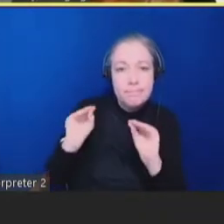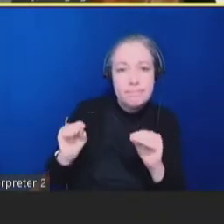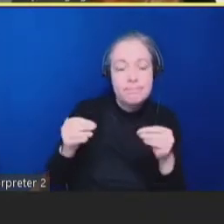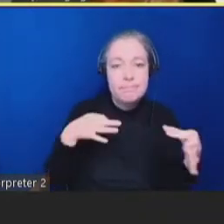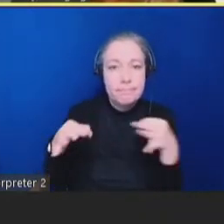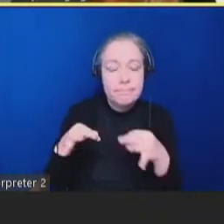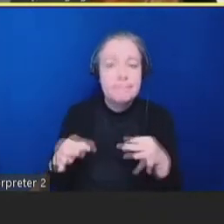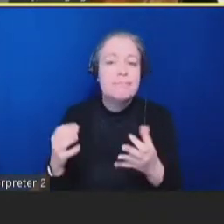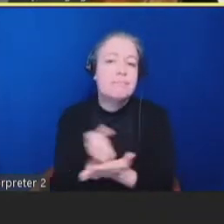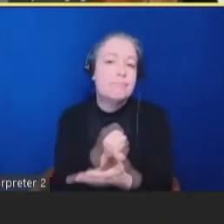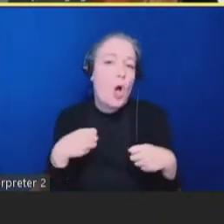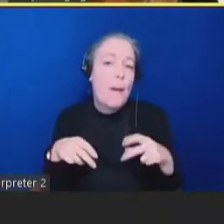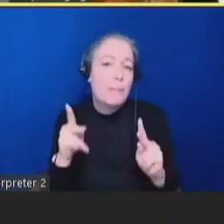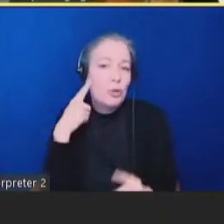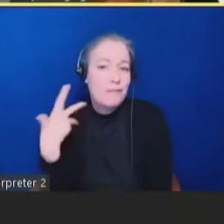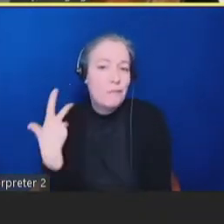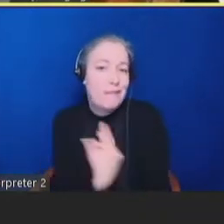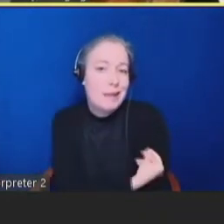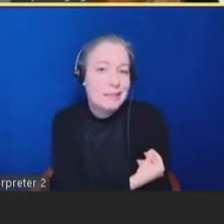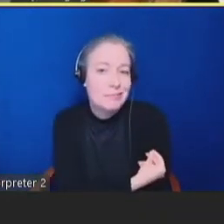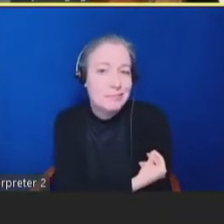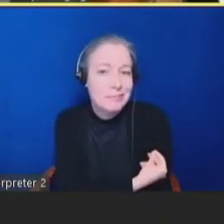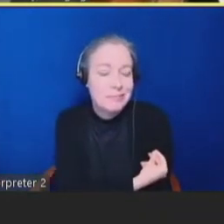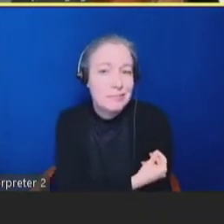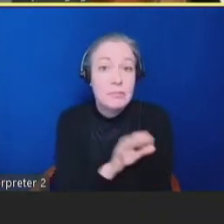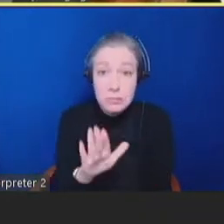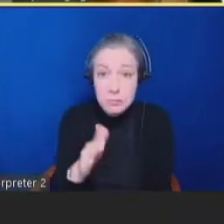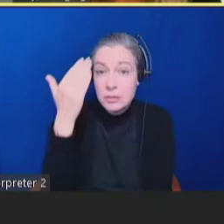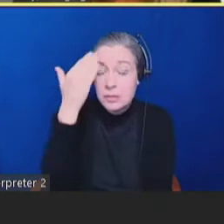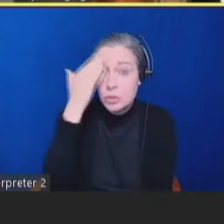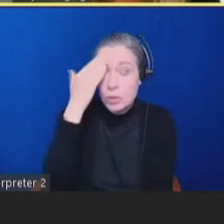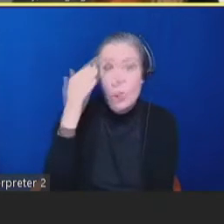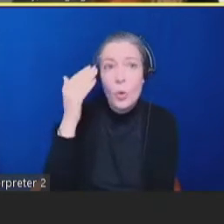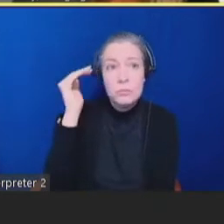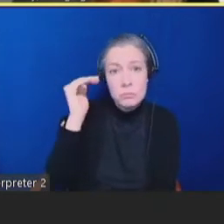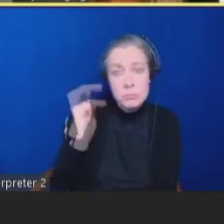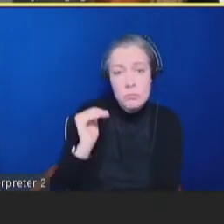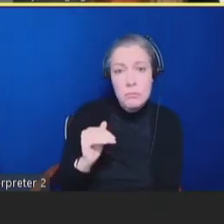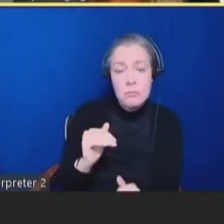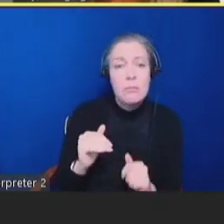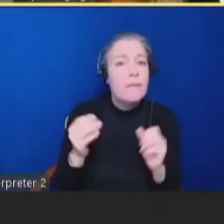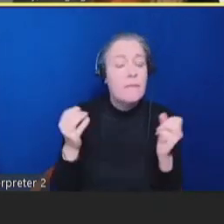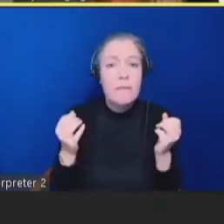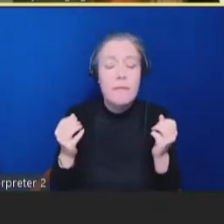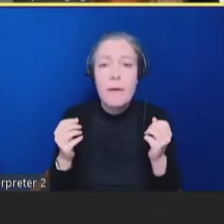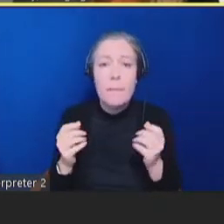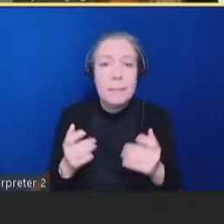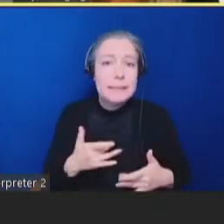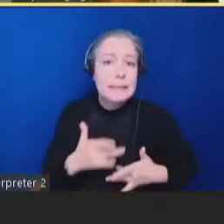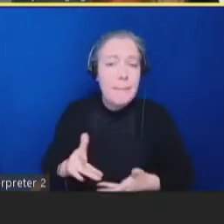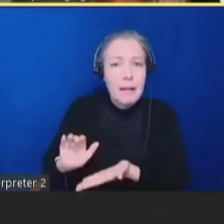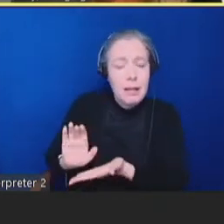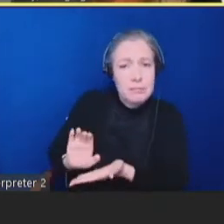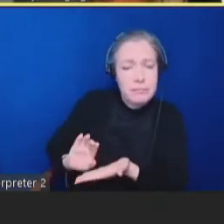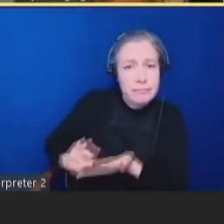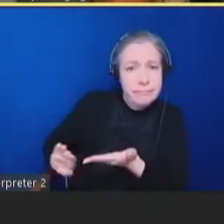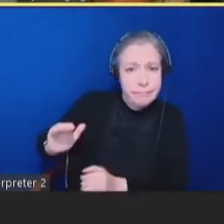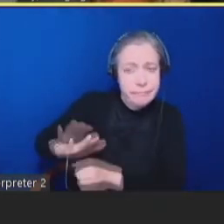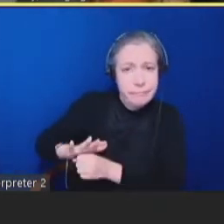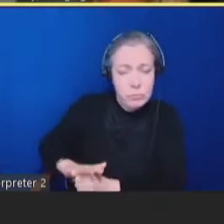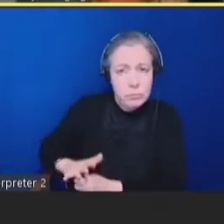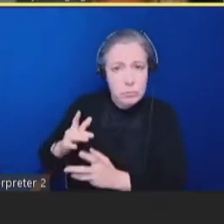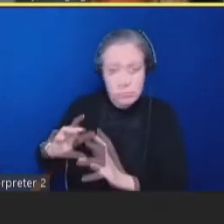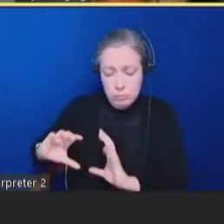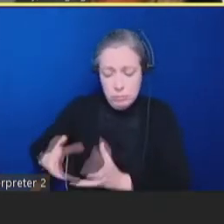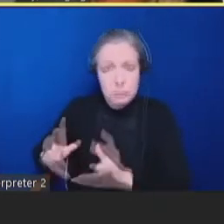vaccination. So, you know, very marginalized, underserved populations that we are reaching out to inside